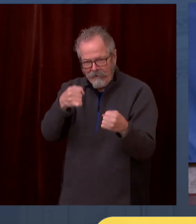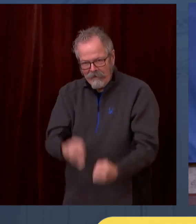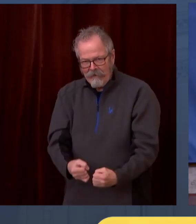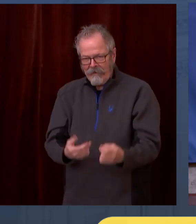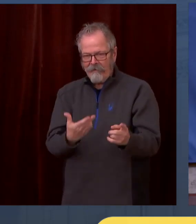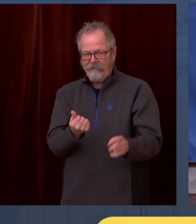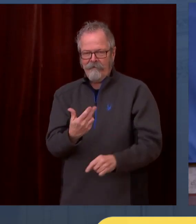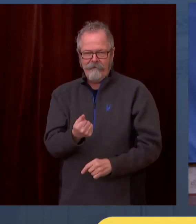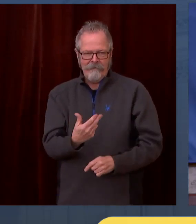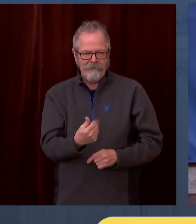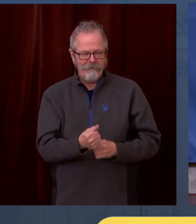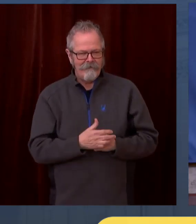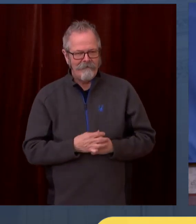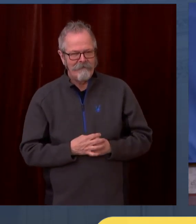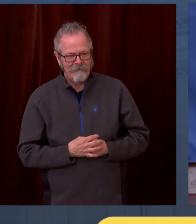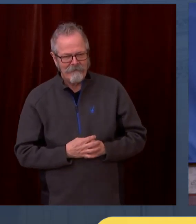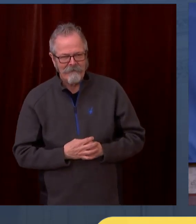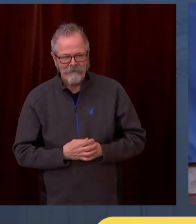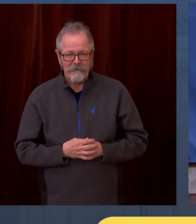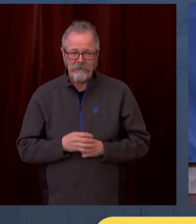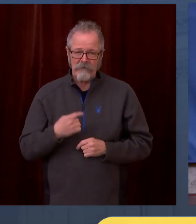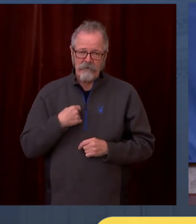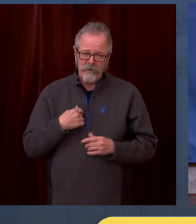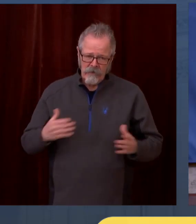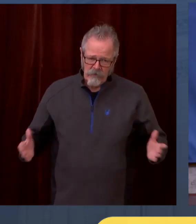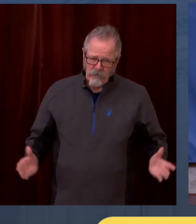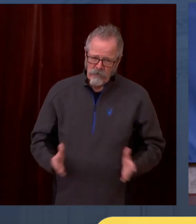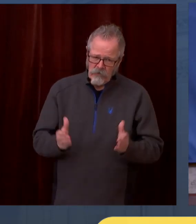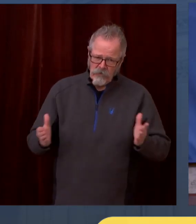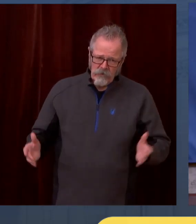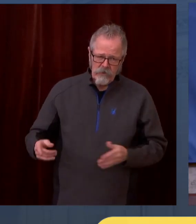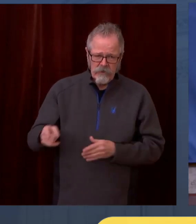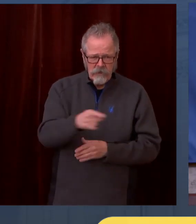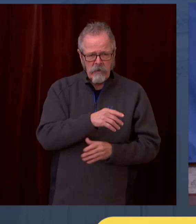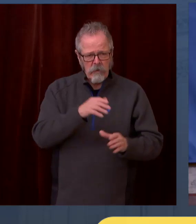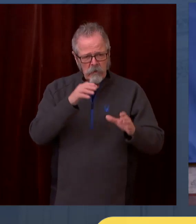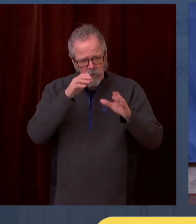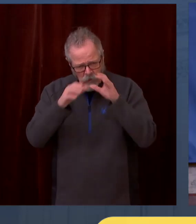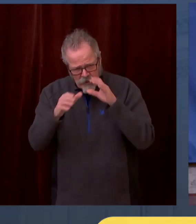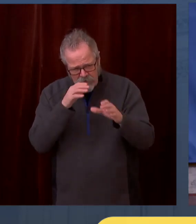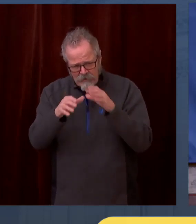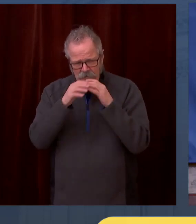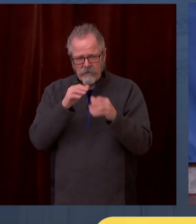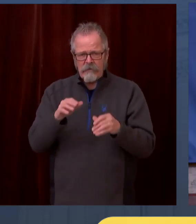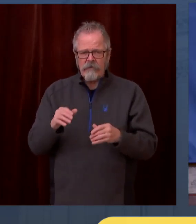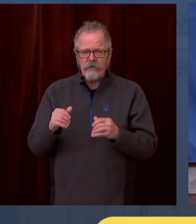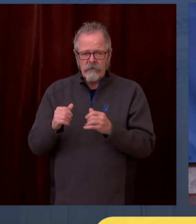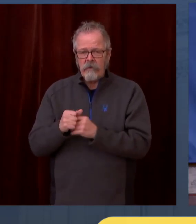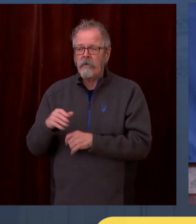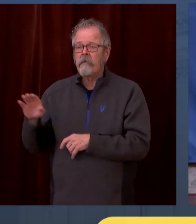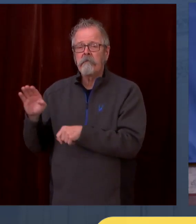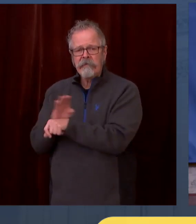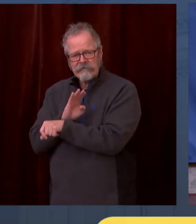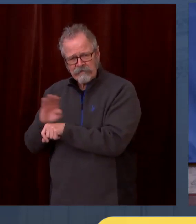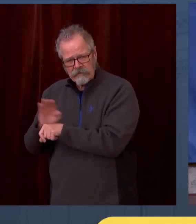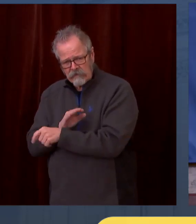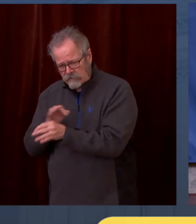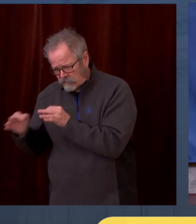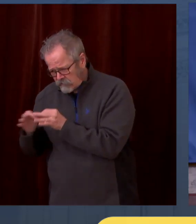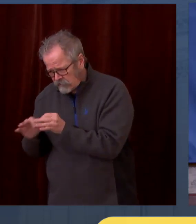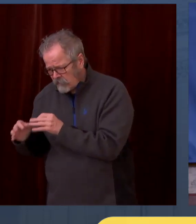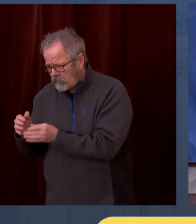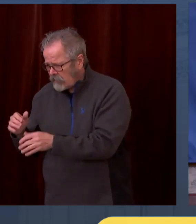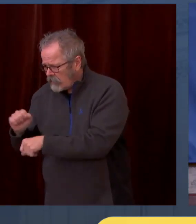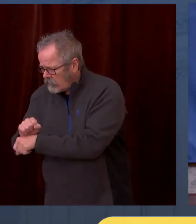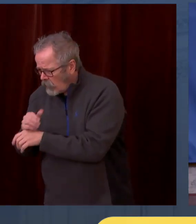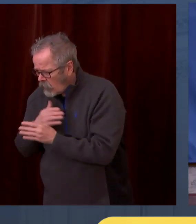community to share this information with their employees. This is really important for their businesses and our larger community. Yesterday, when we